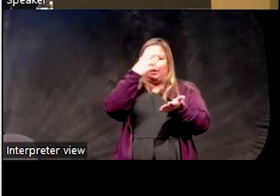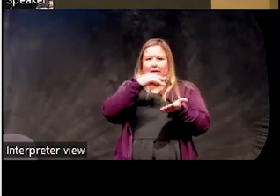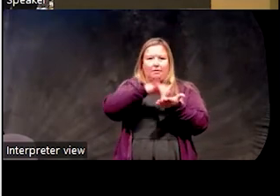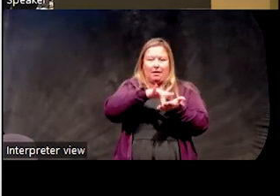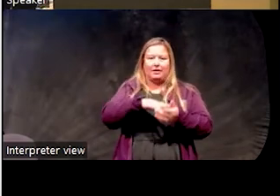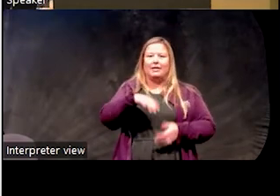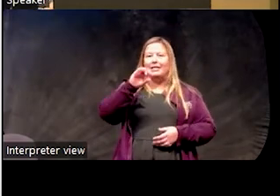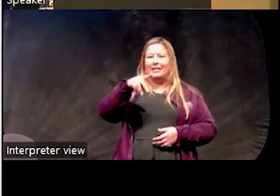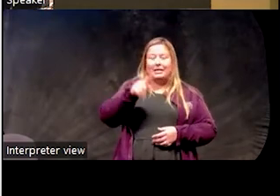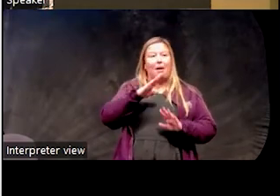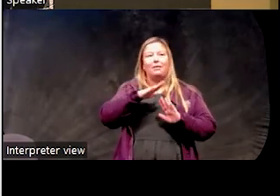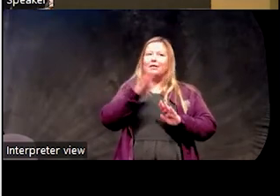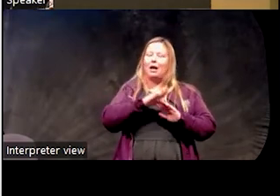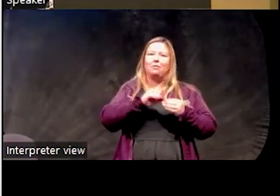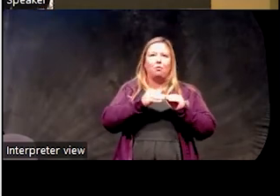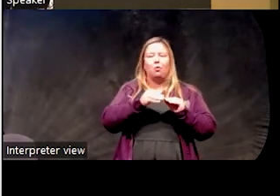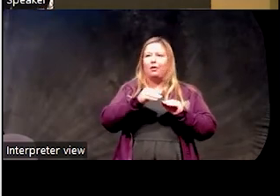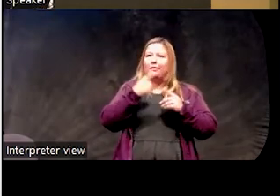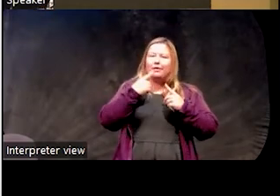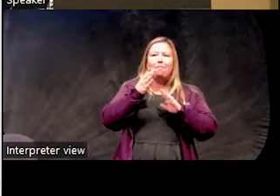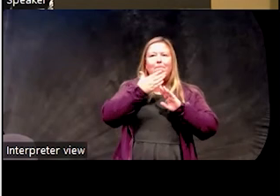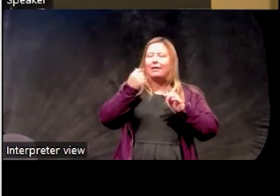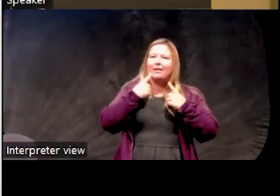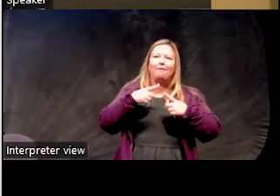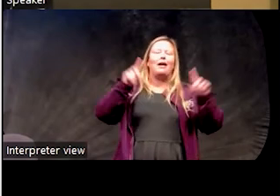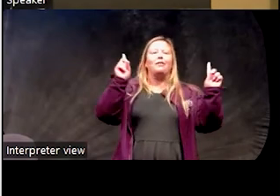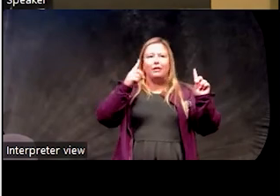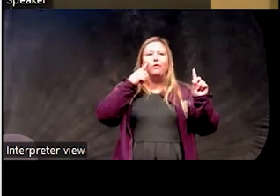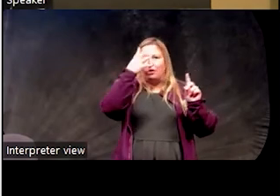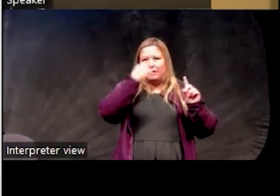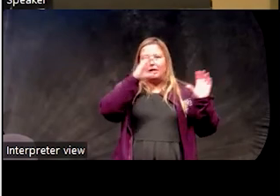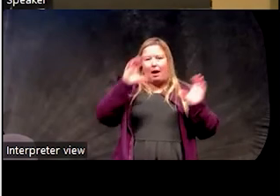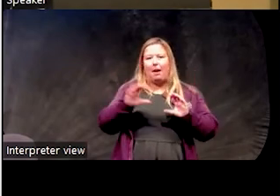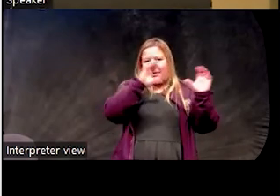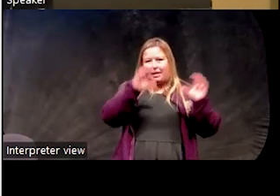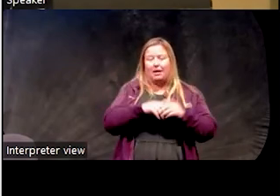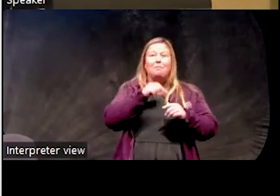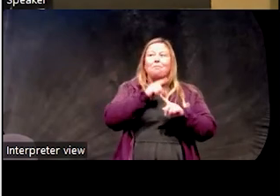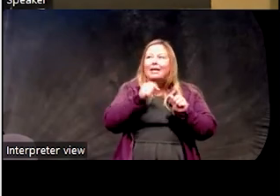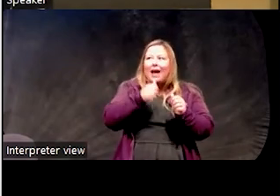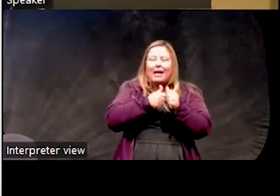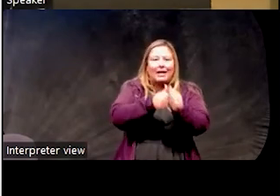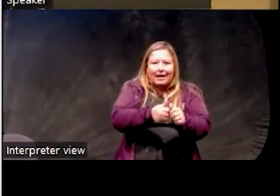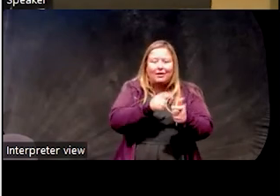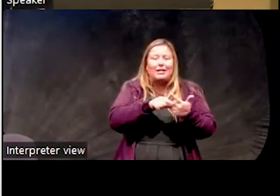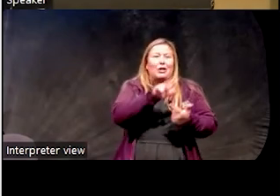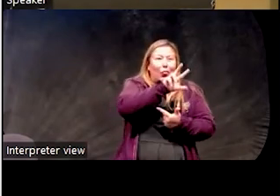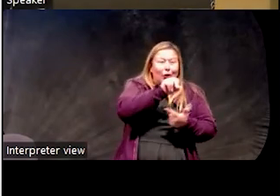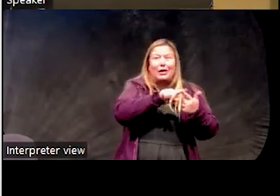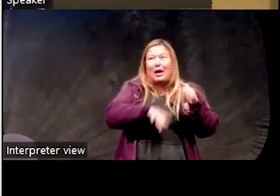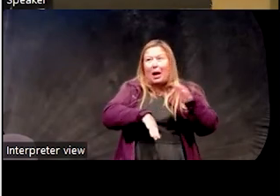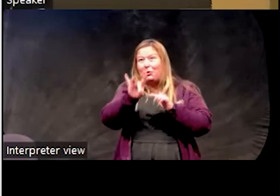CPAP is the number one most effective treatment for sleep apnea, but non-adherence rates range from 30 to